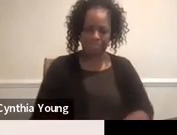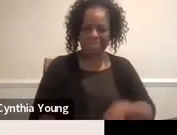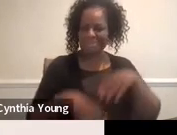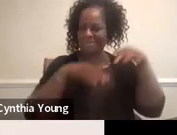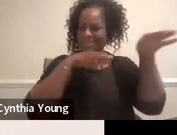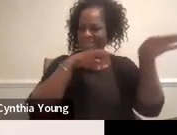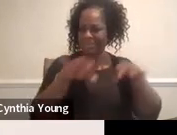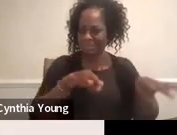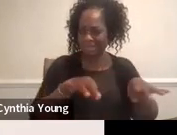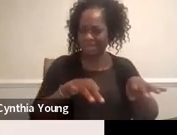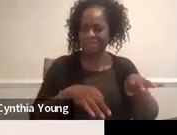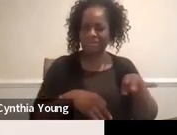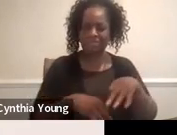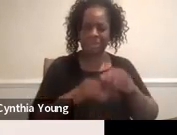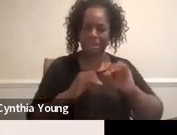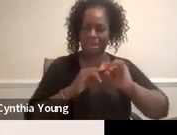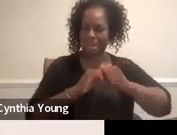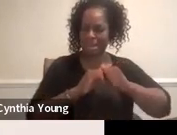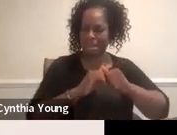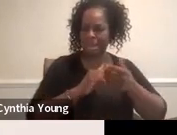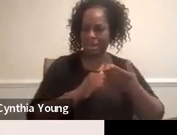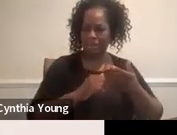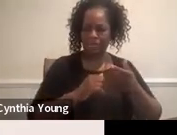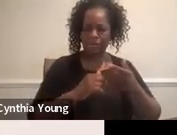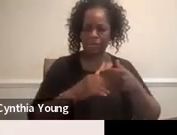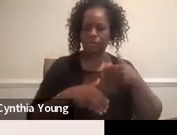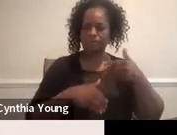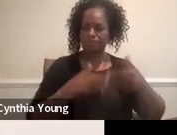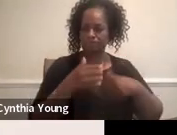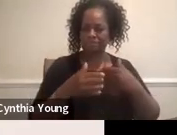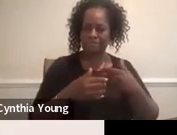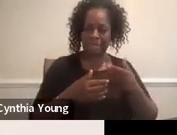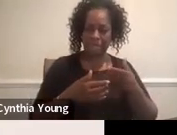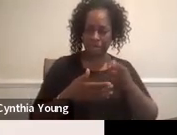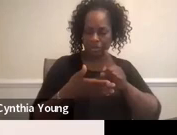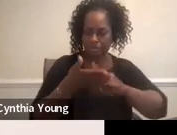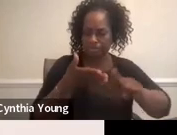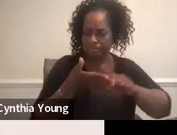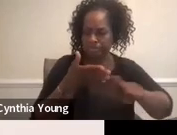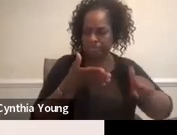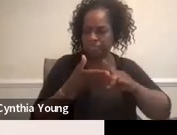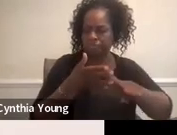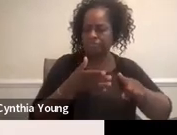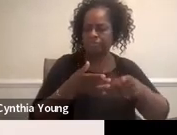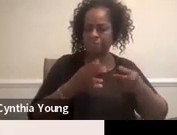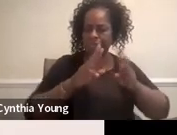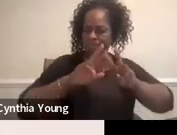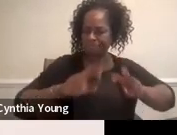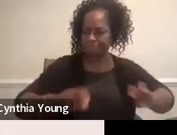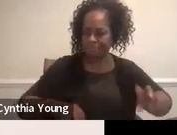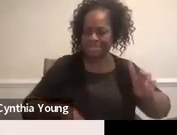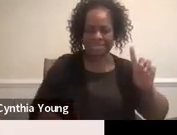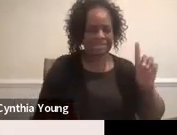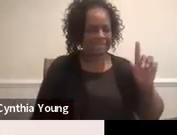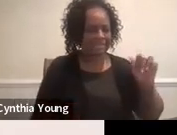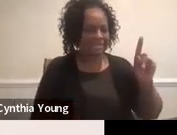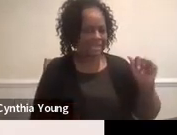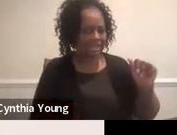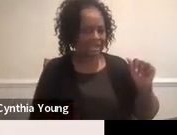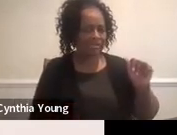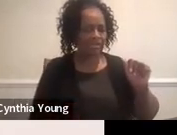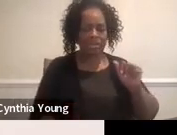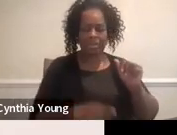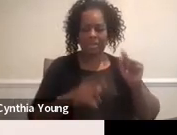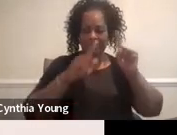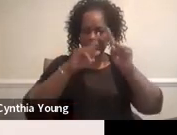how, how this gets, how this data gets looked at. And that box in the middle